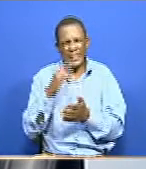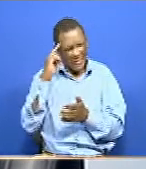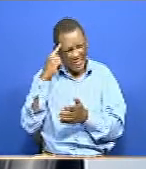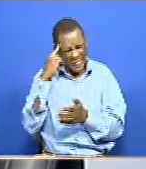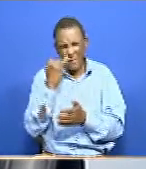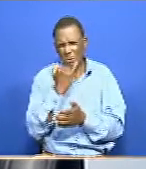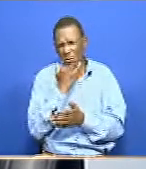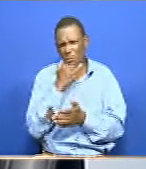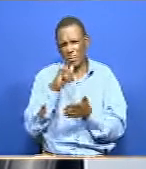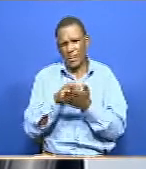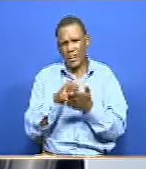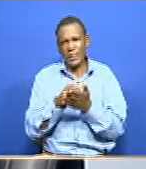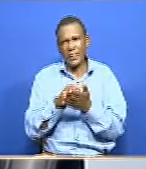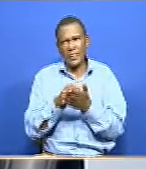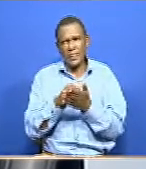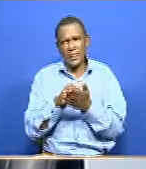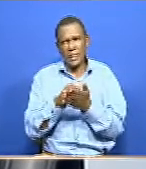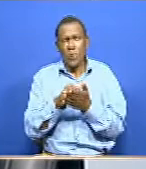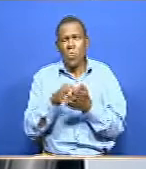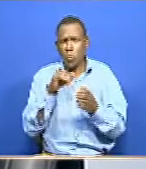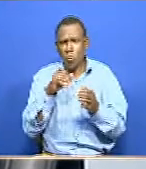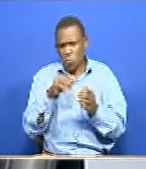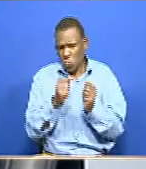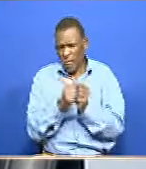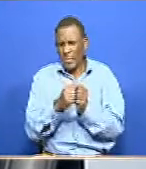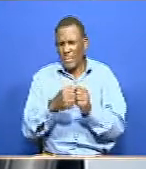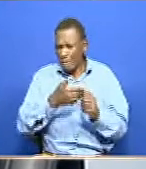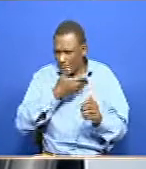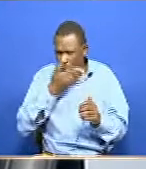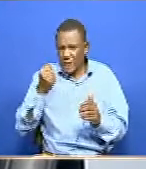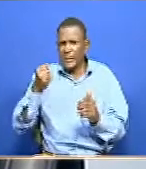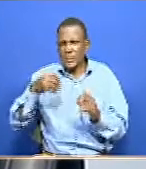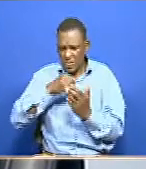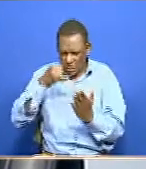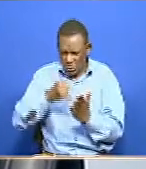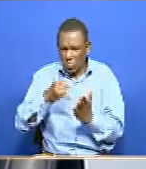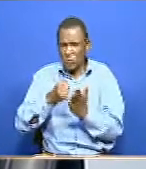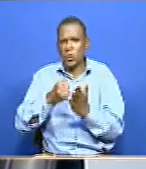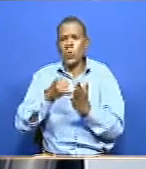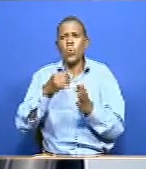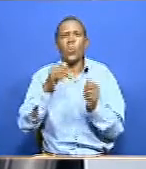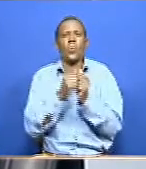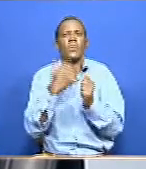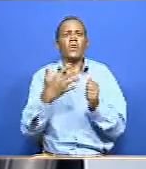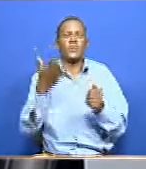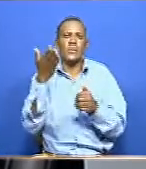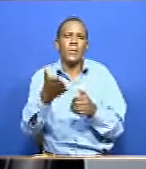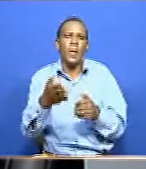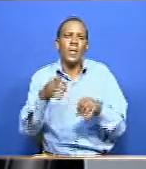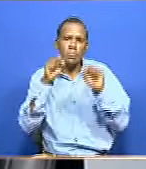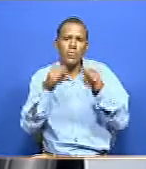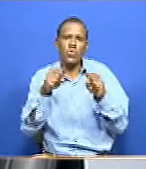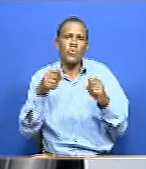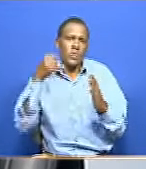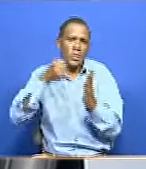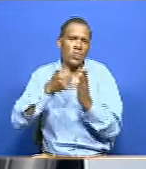with right inclusion, with people putting the right things in place, that means they can be fully included. The